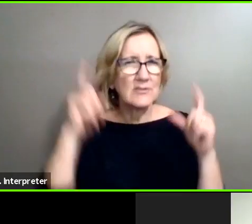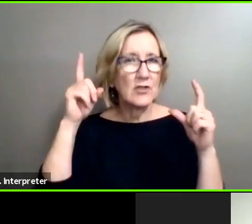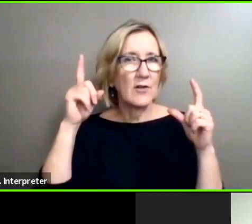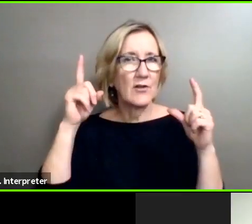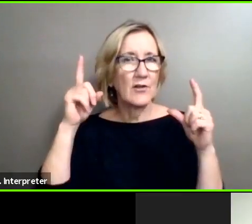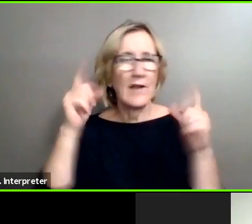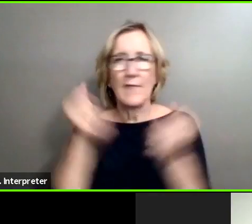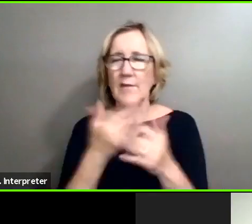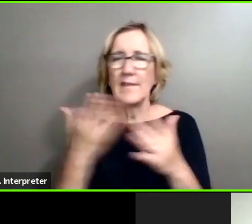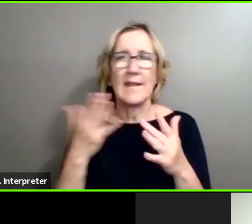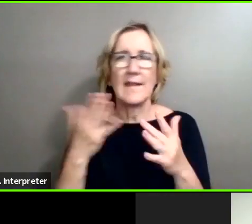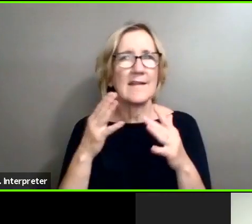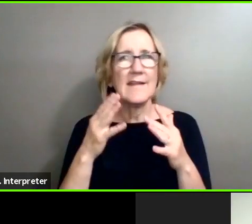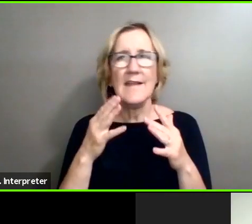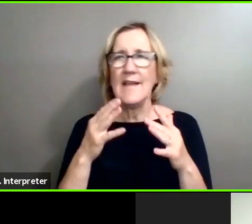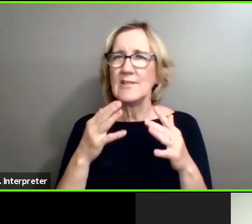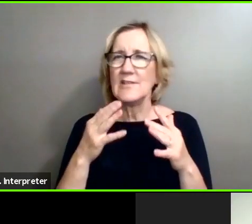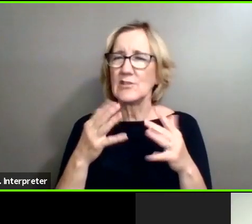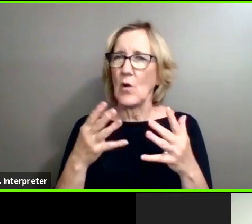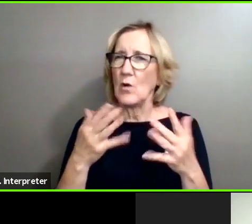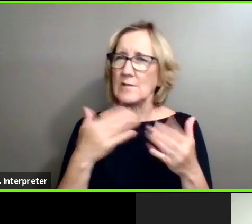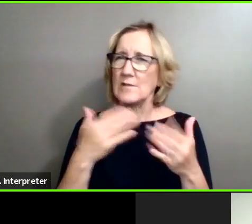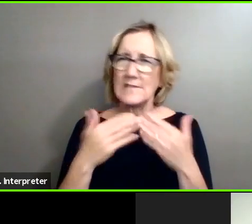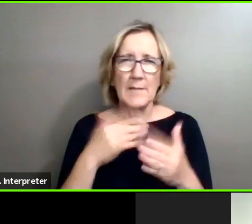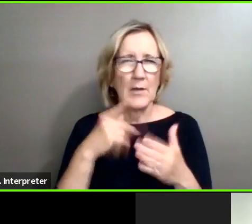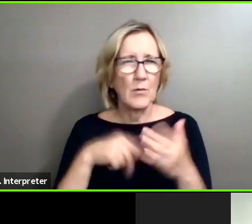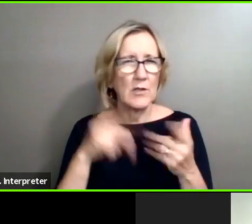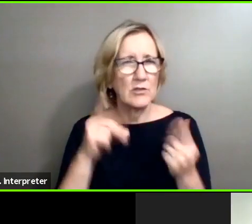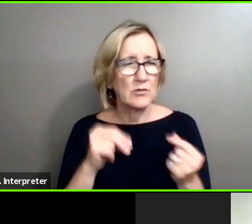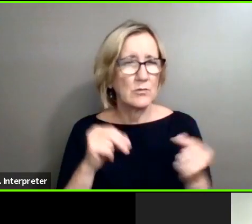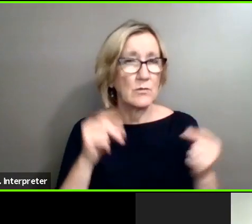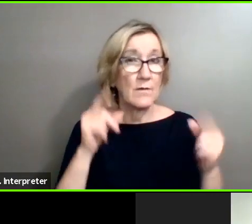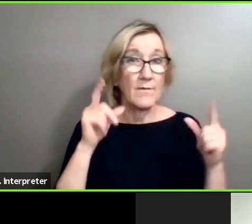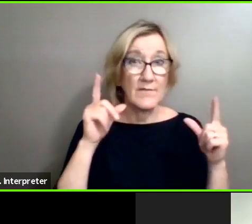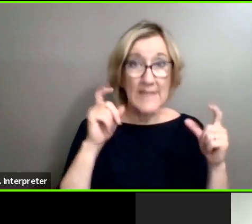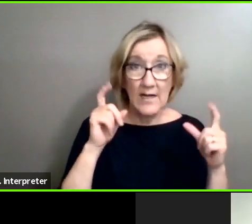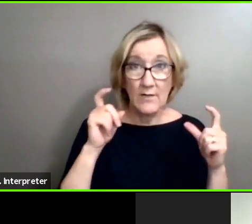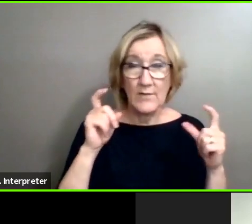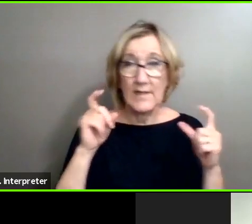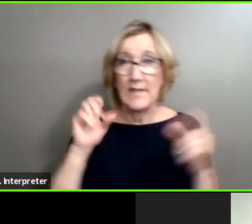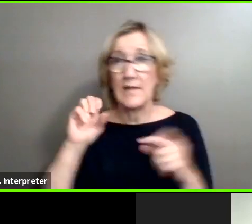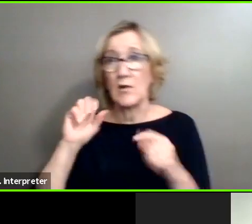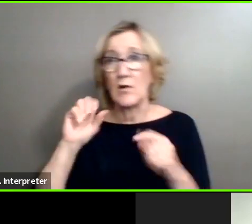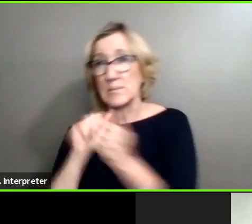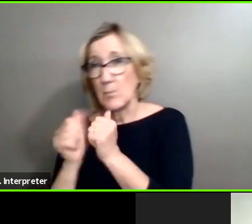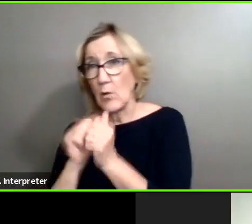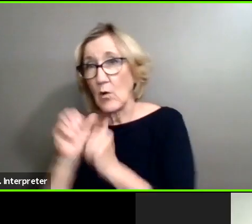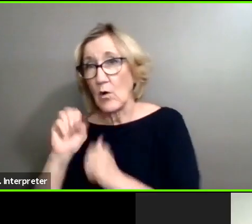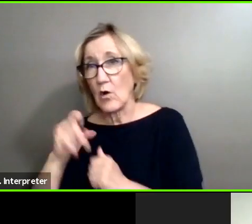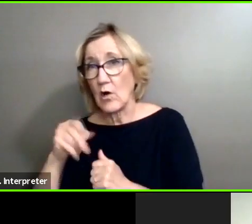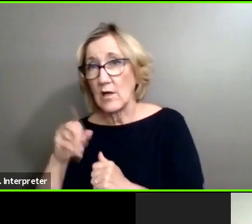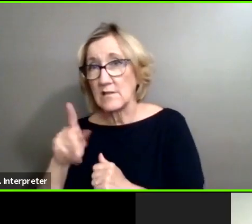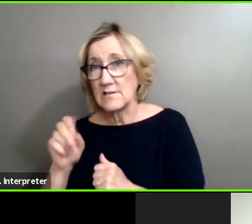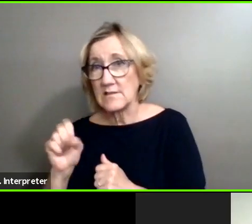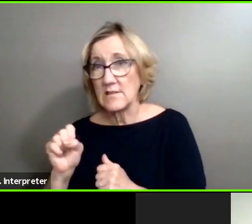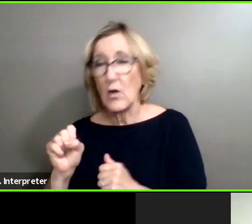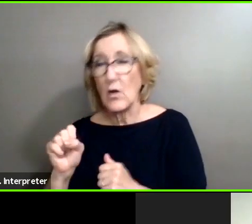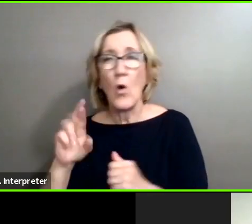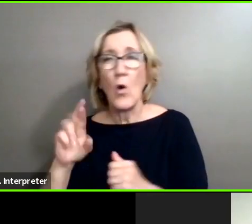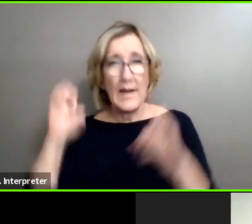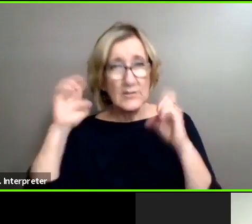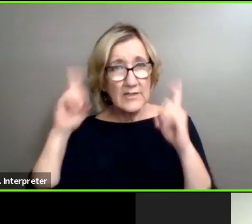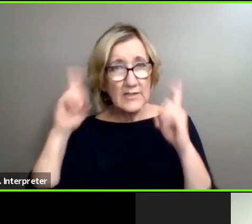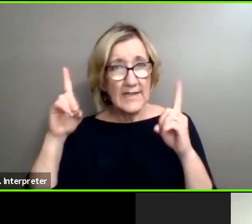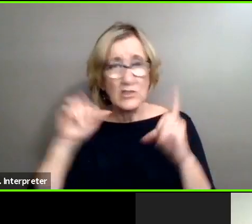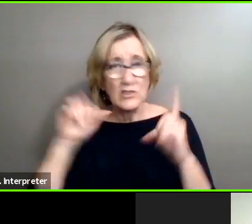with it. So, no matter what you do, whether it's photography or sports or education, don't quit. If everyone else